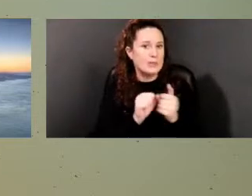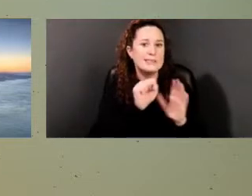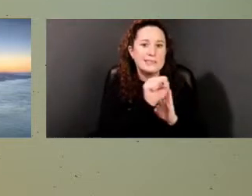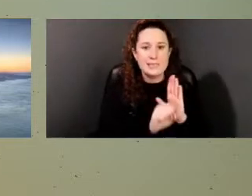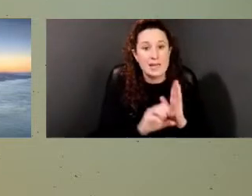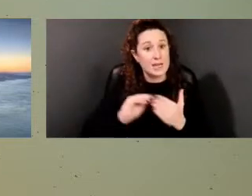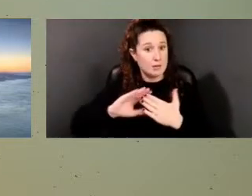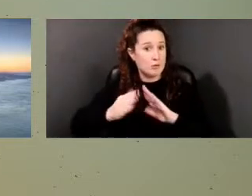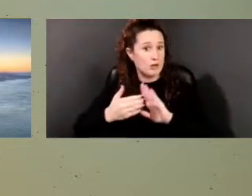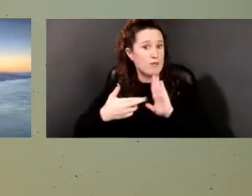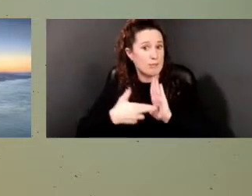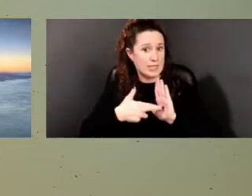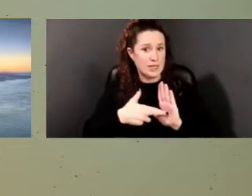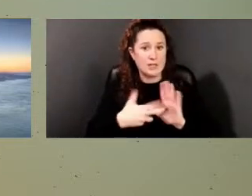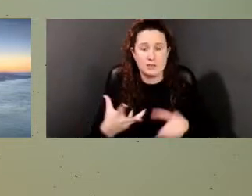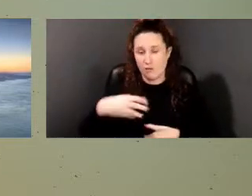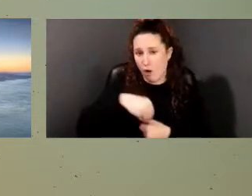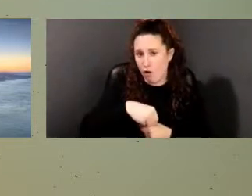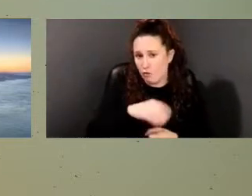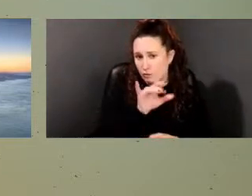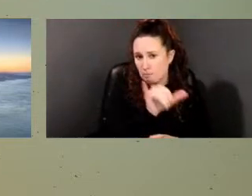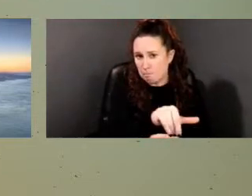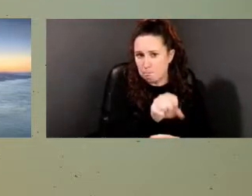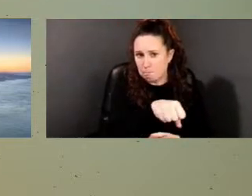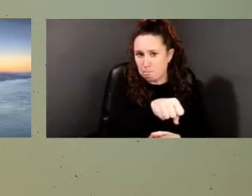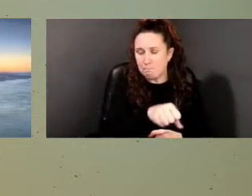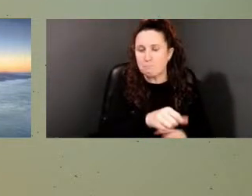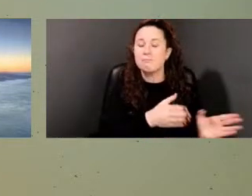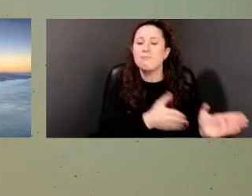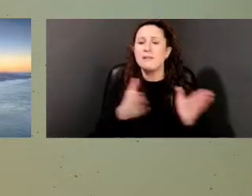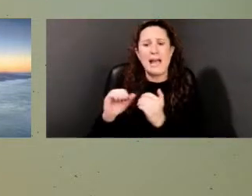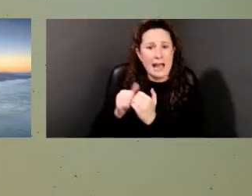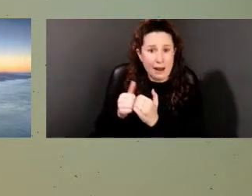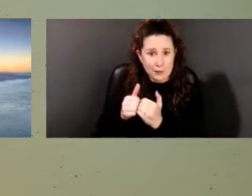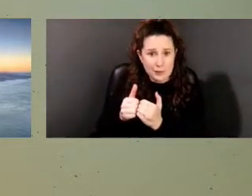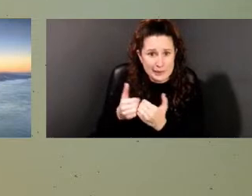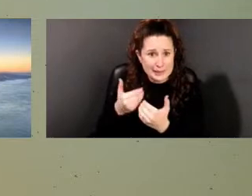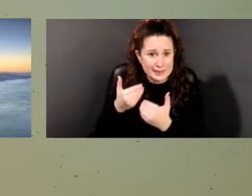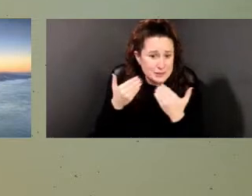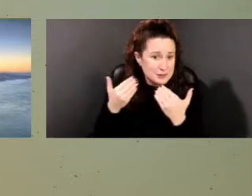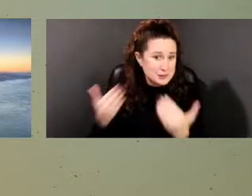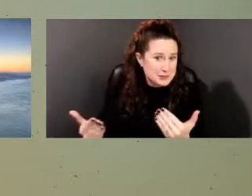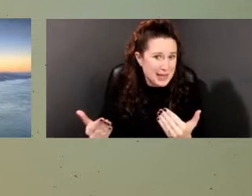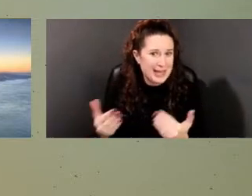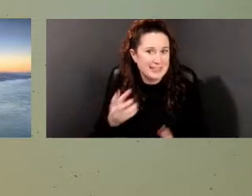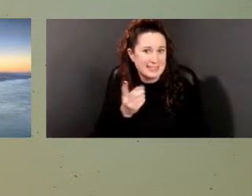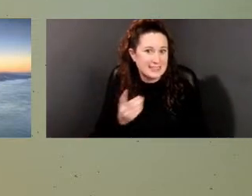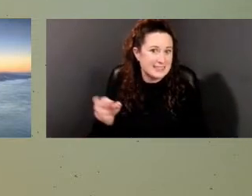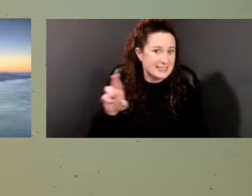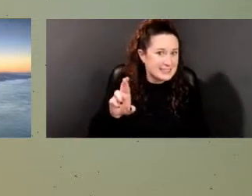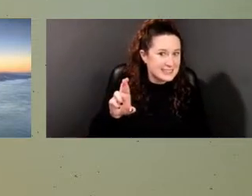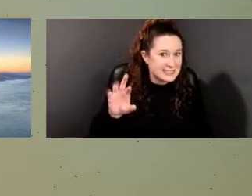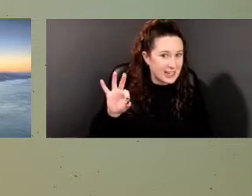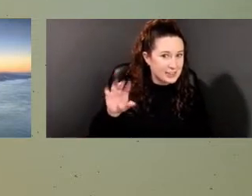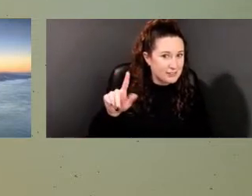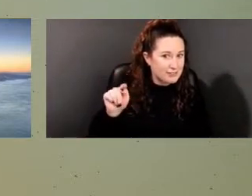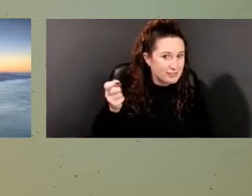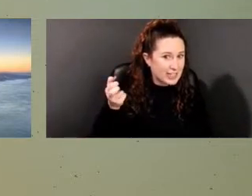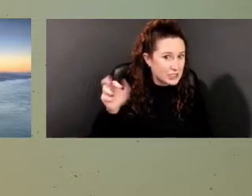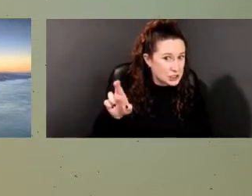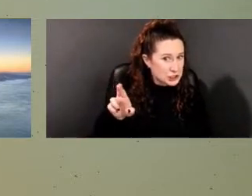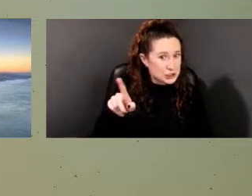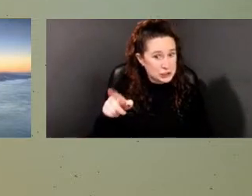Uh, how, do we do that? Dr. Fletcher, do you have thoughts? You, you have the, bring the broader perspective